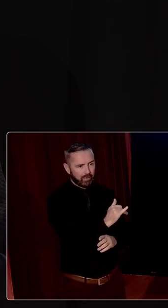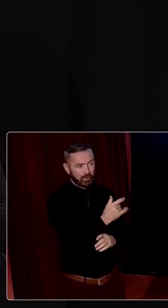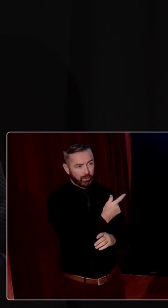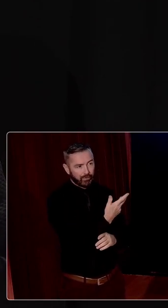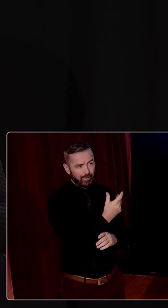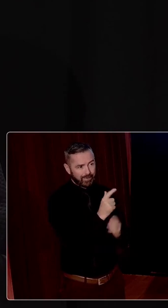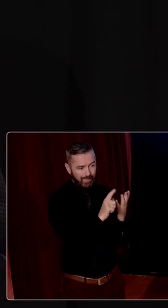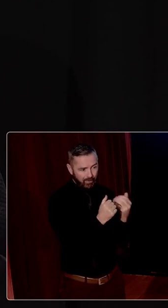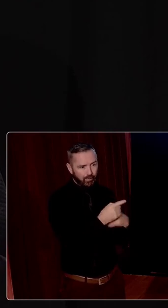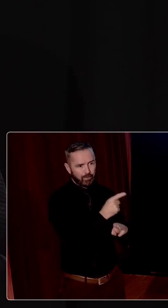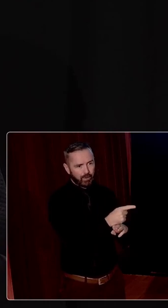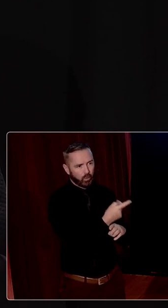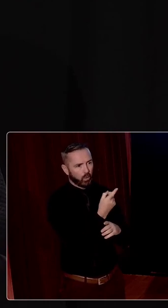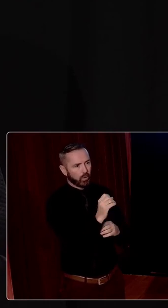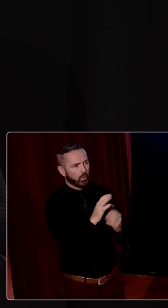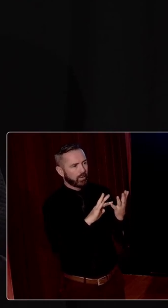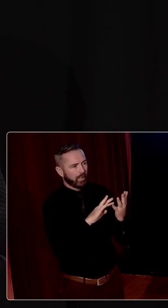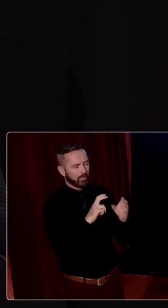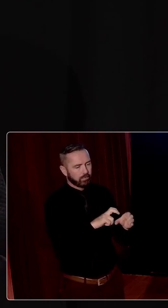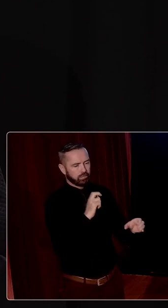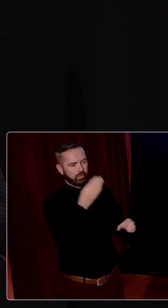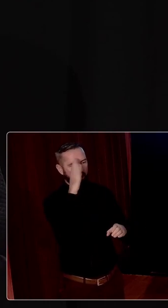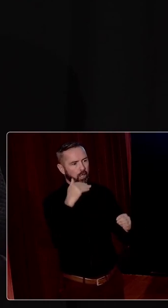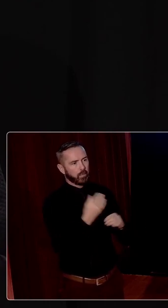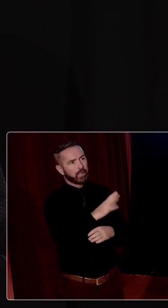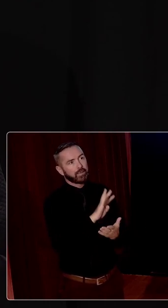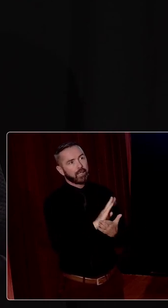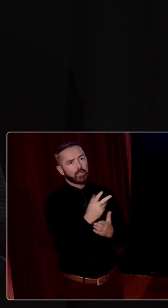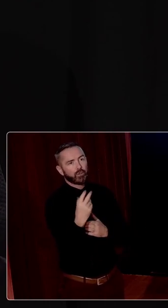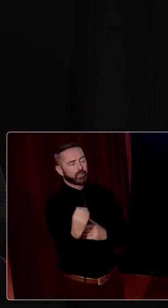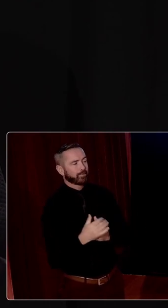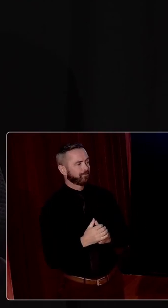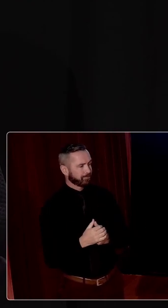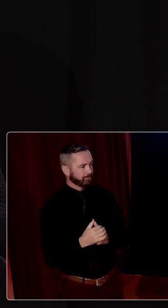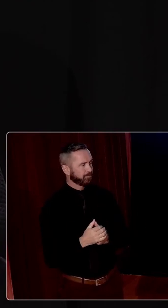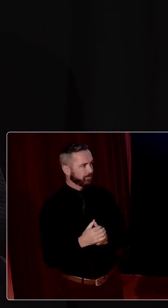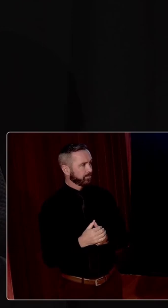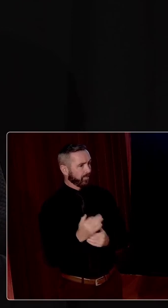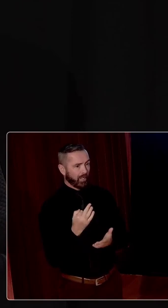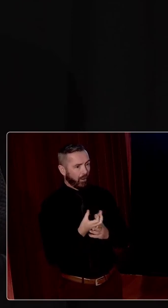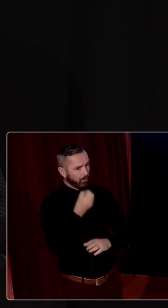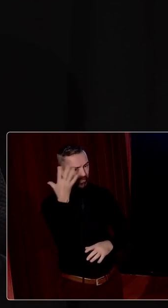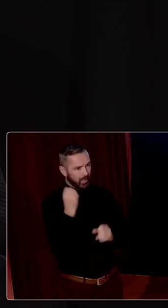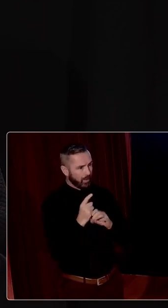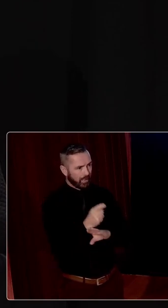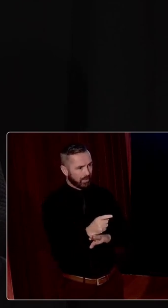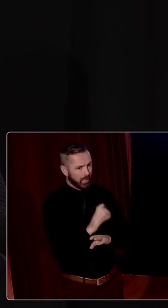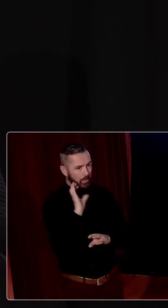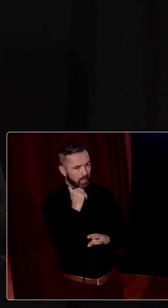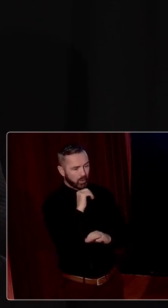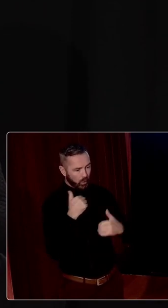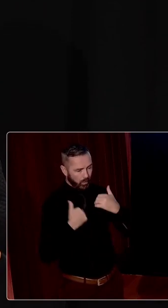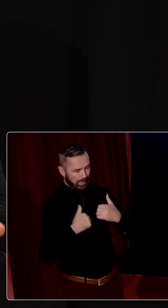Amman and West Kerry. 109 of them had left by the 1930s. And we forget that sometimes they don't have a stake in the